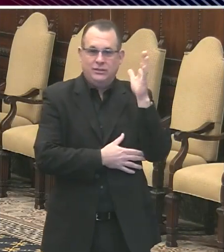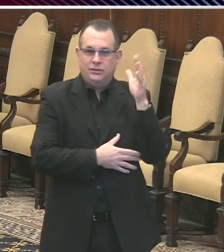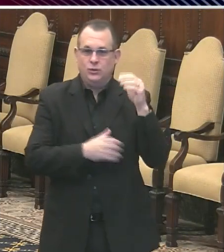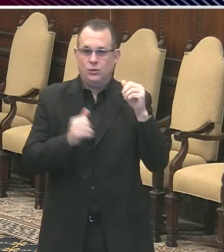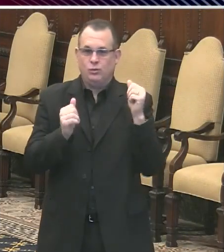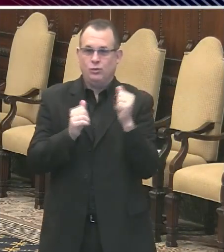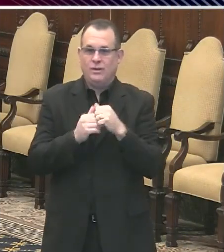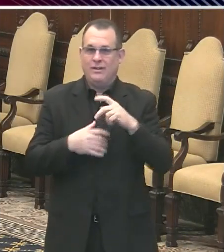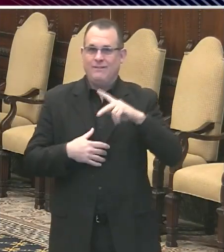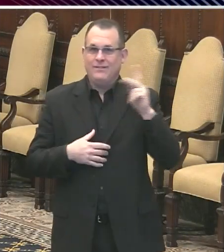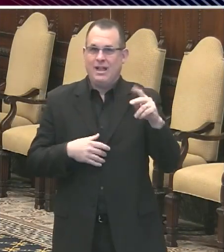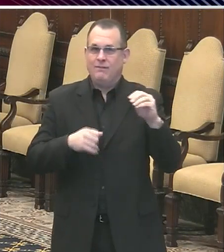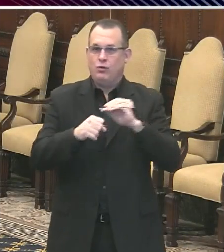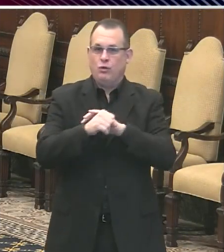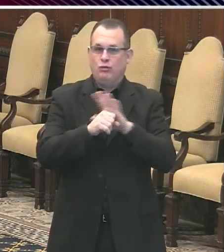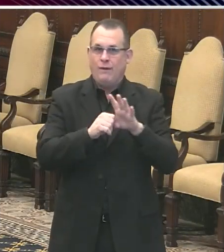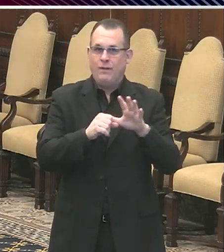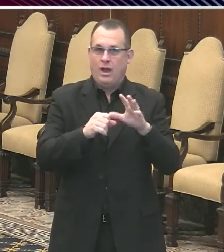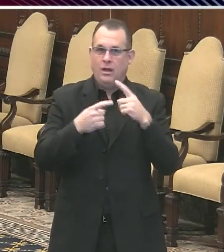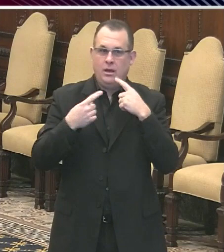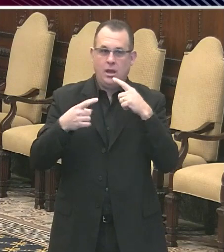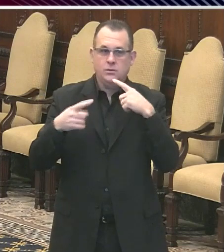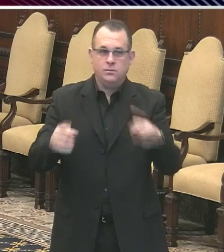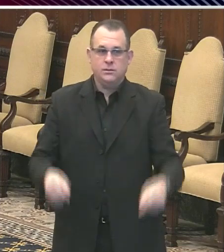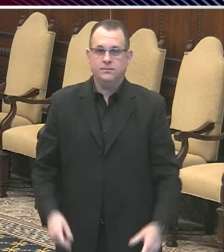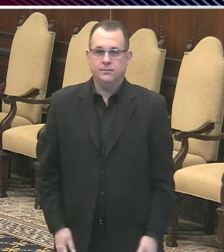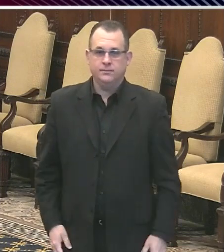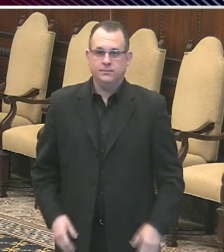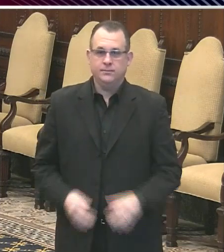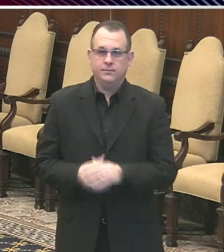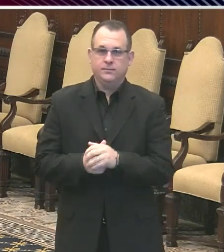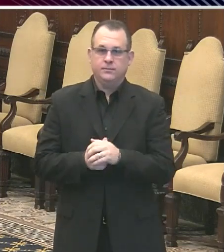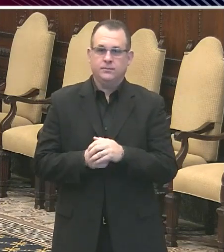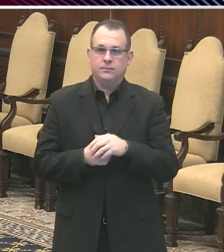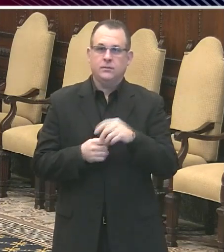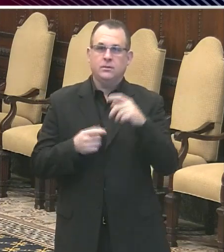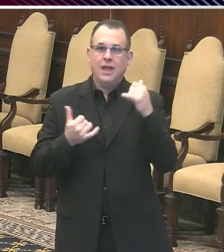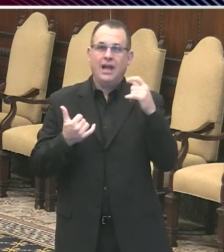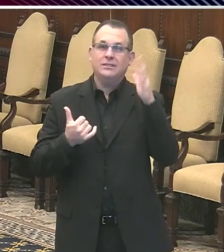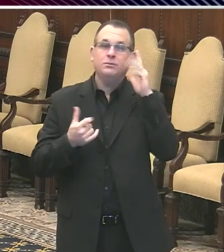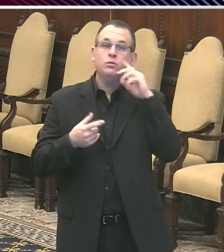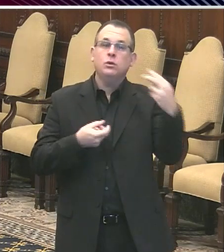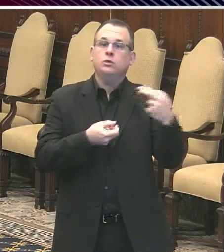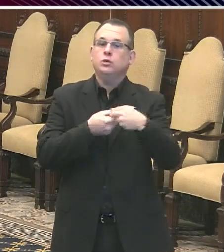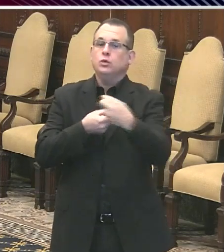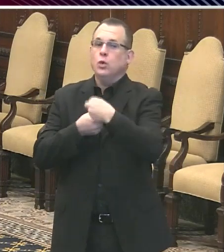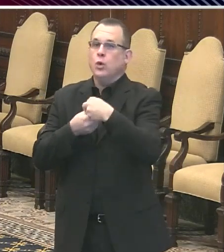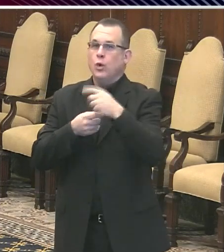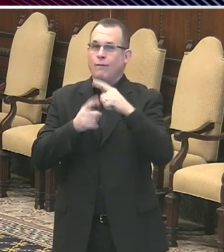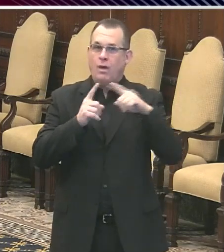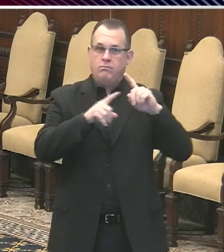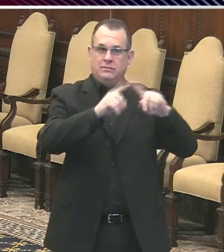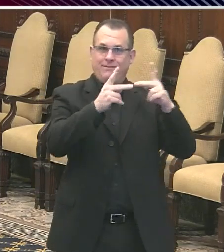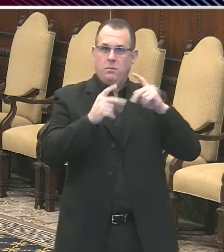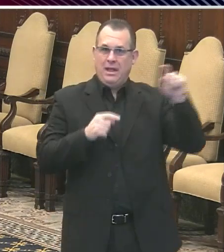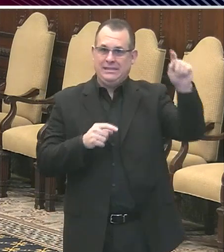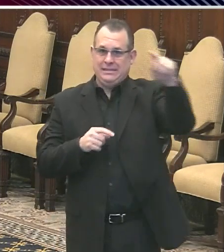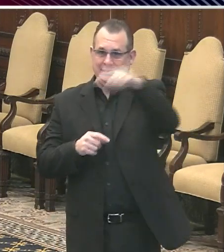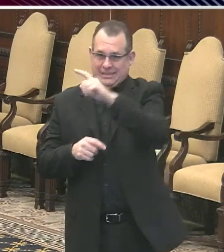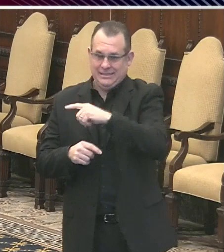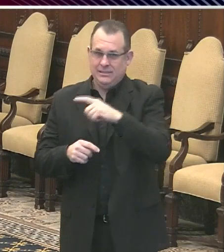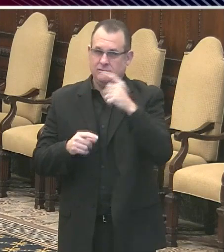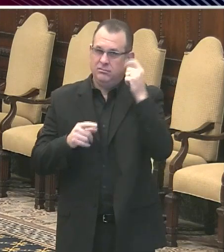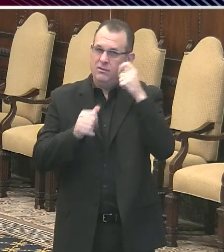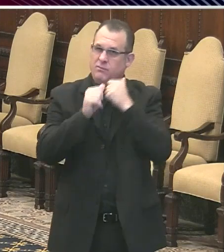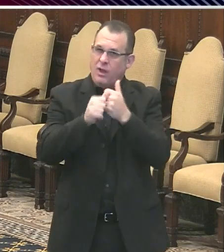the speakers are again joining this briefing virtually in order to adhere to social distancing guidelines. And we're going to begin